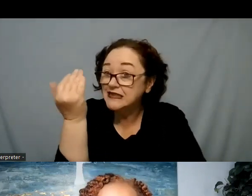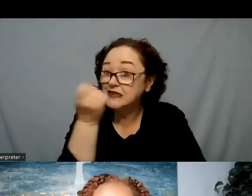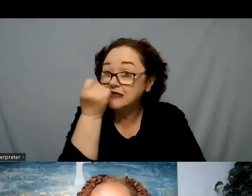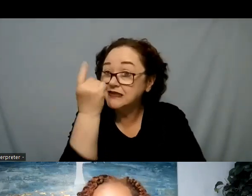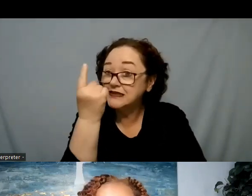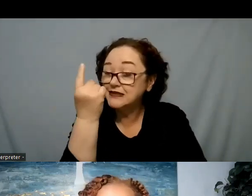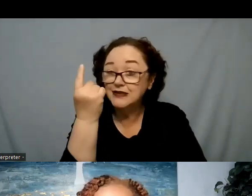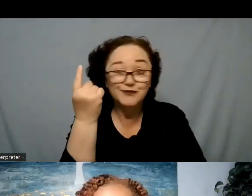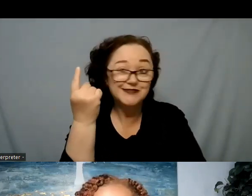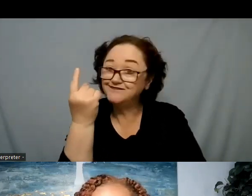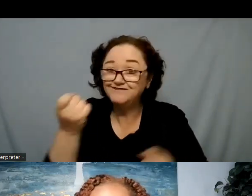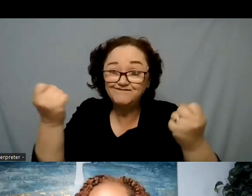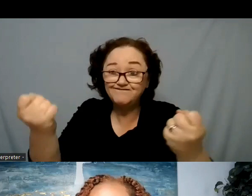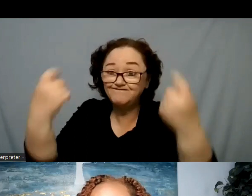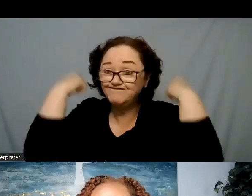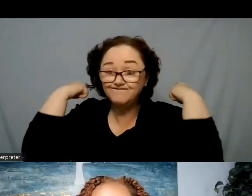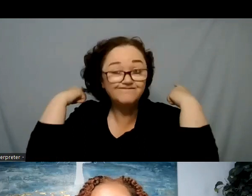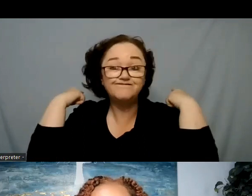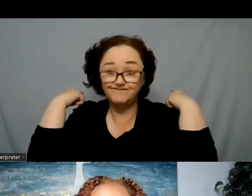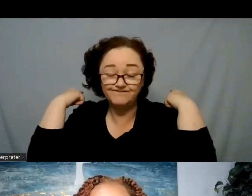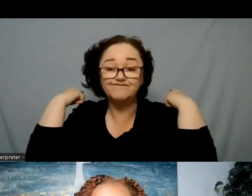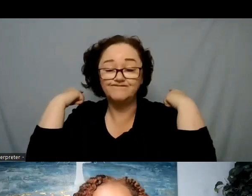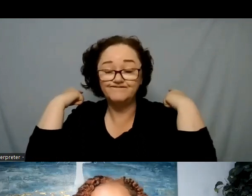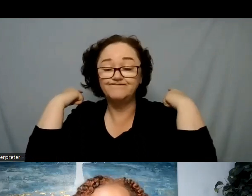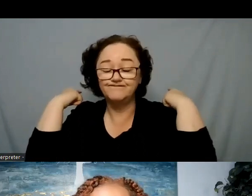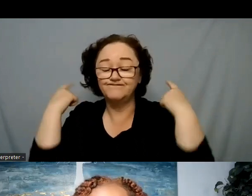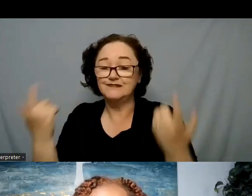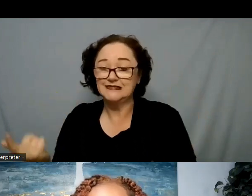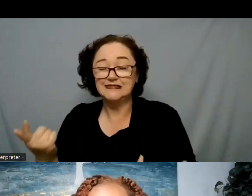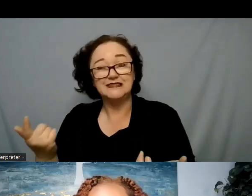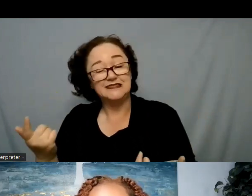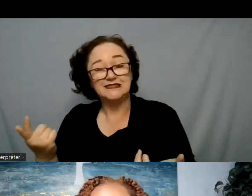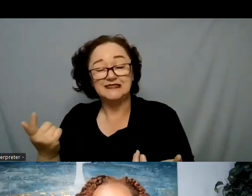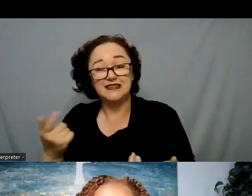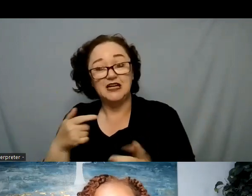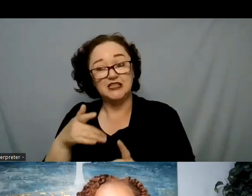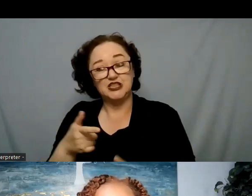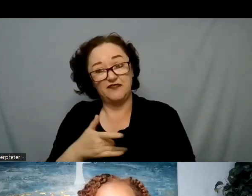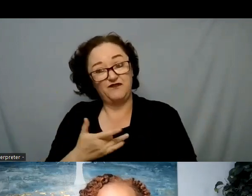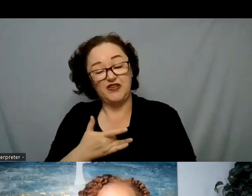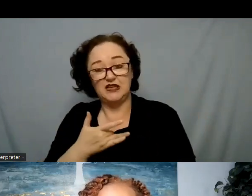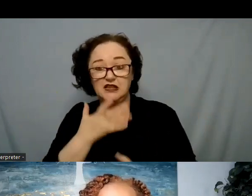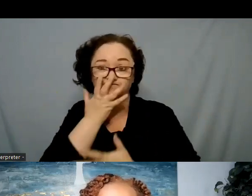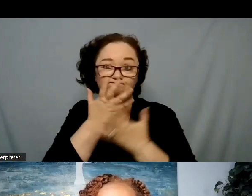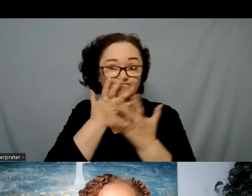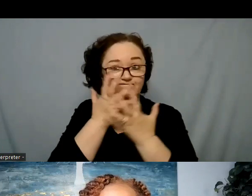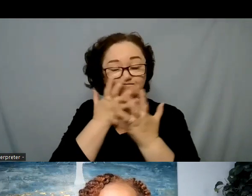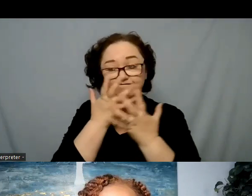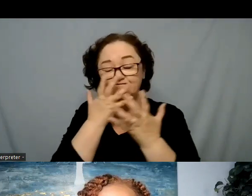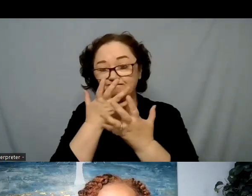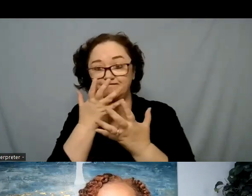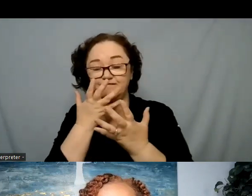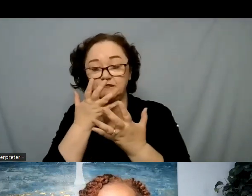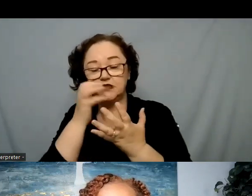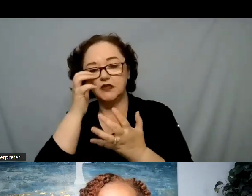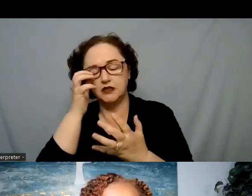didn't. she was not understanding and it was really embarrassing for her. And she really needed somebody to be in the